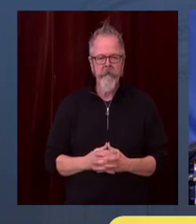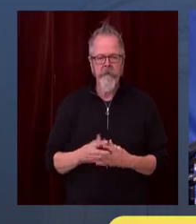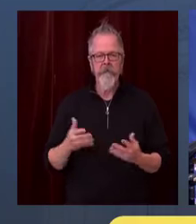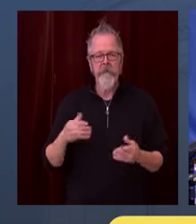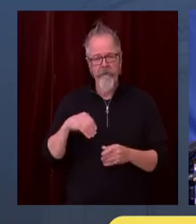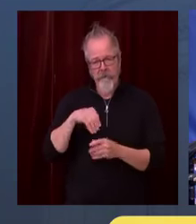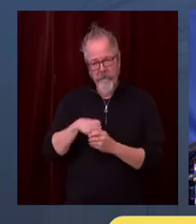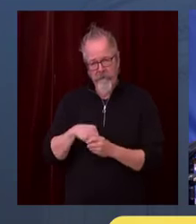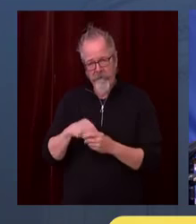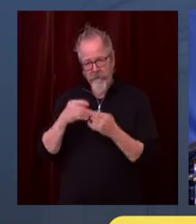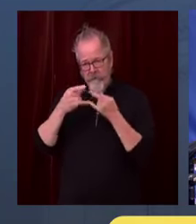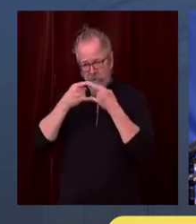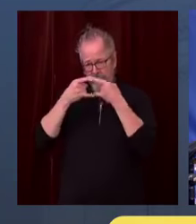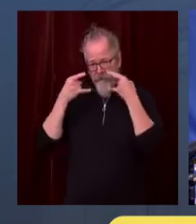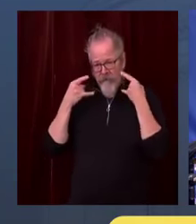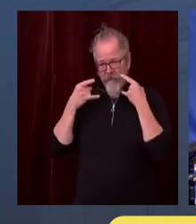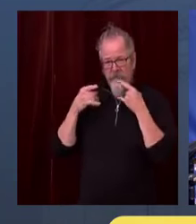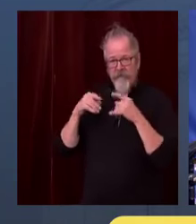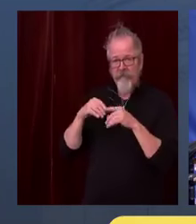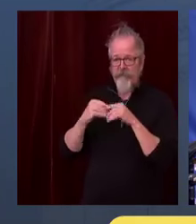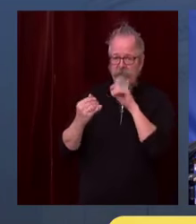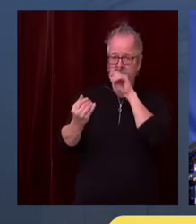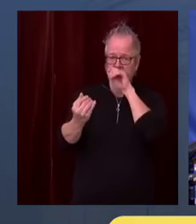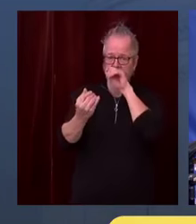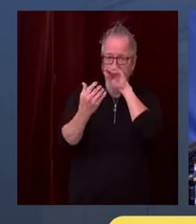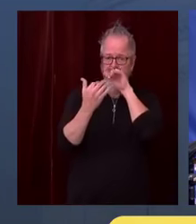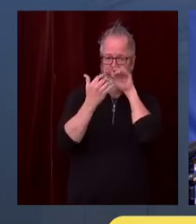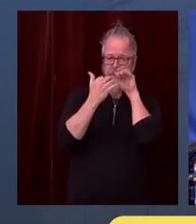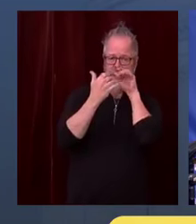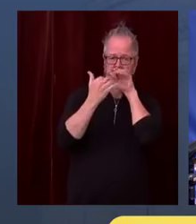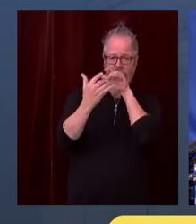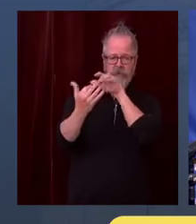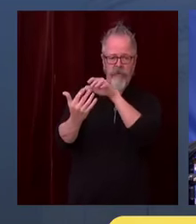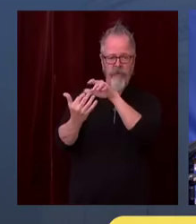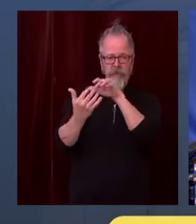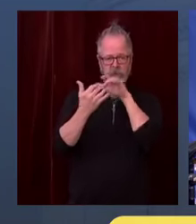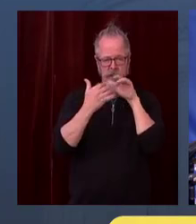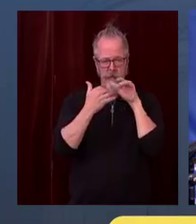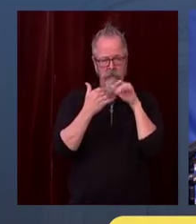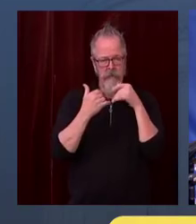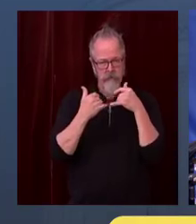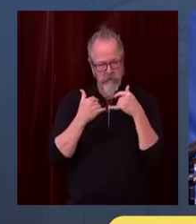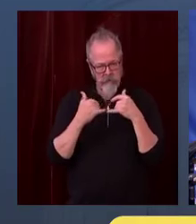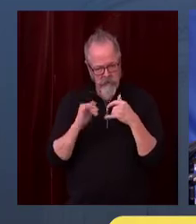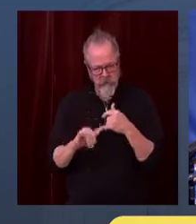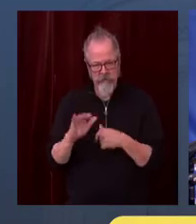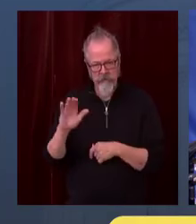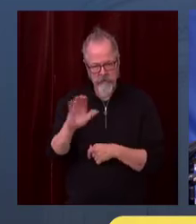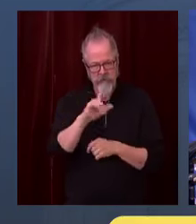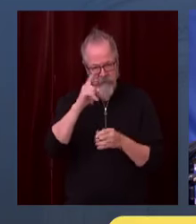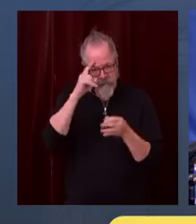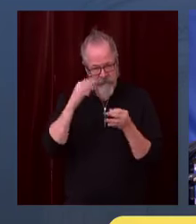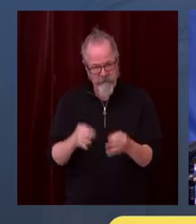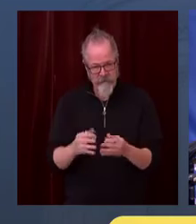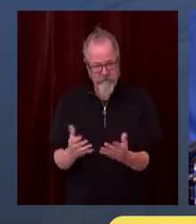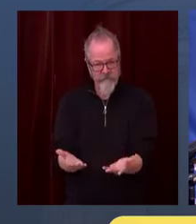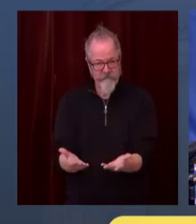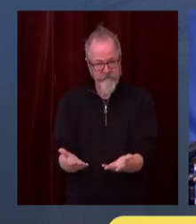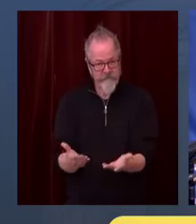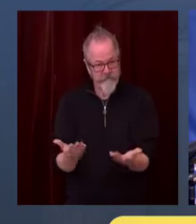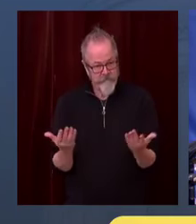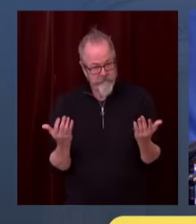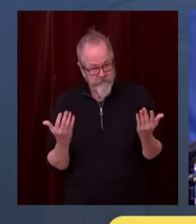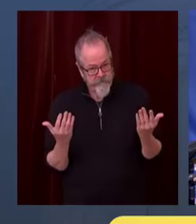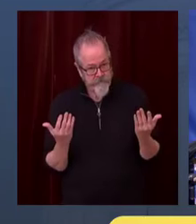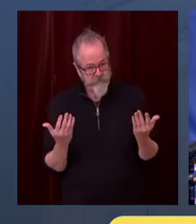is going to swallow us whole. We make a decision whether we're going to eventually recover our economy. We make the decision whether we're going to show our loved